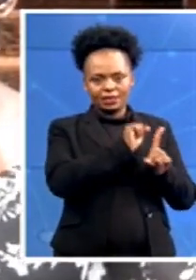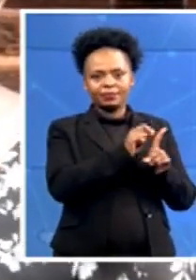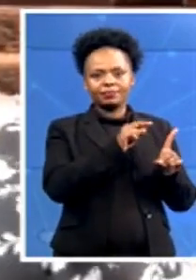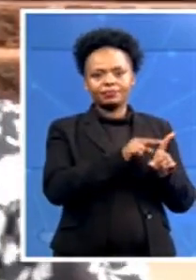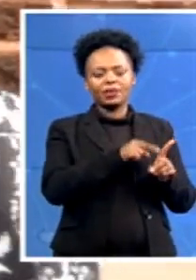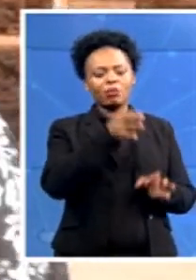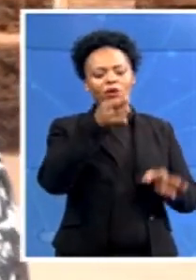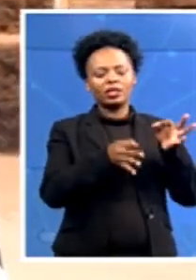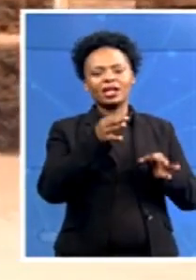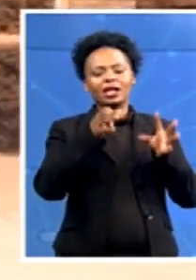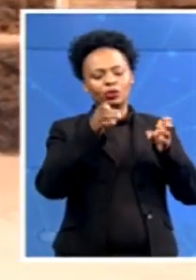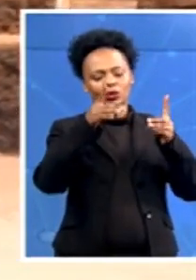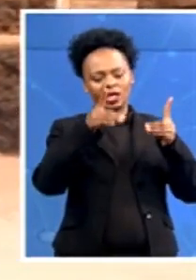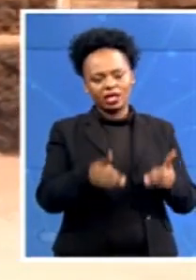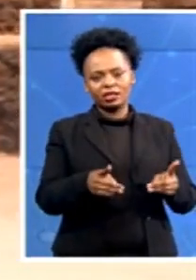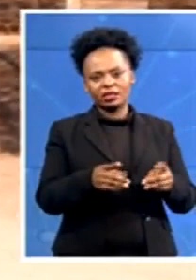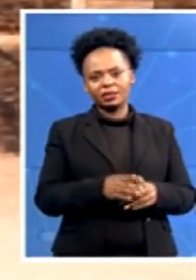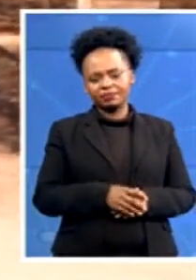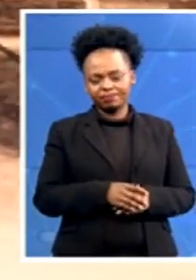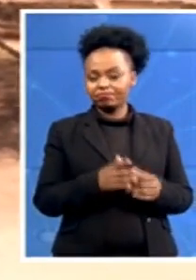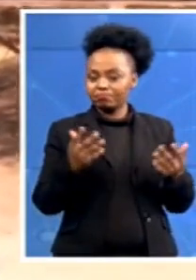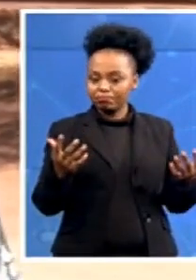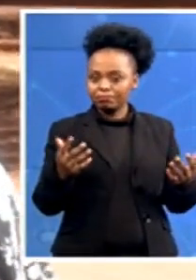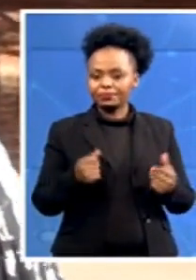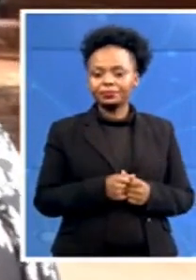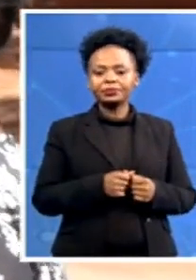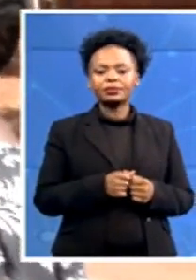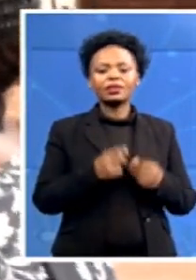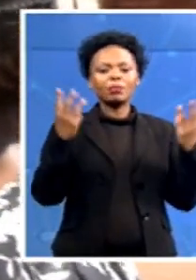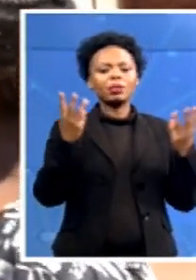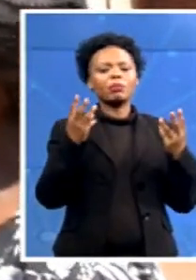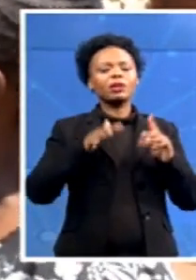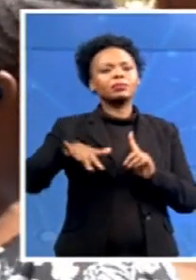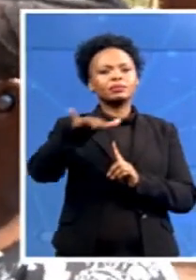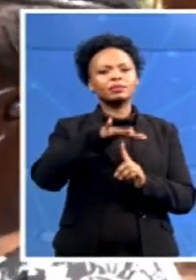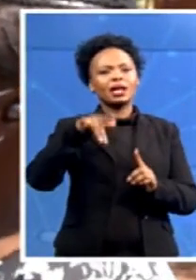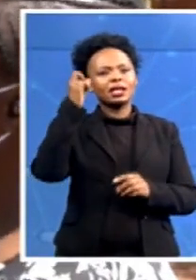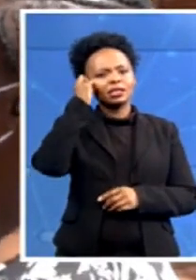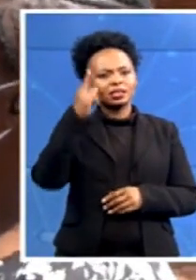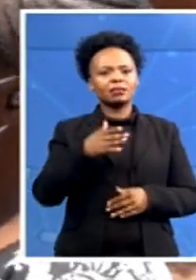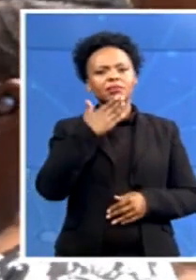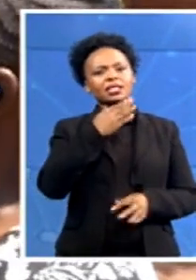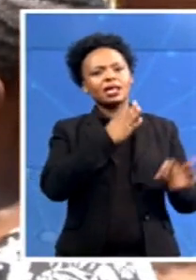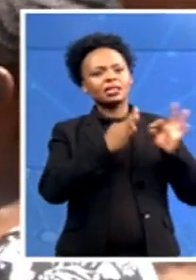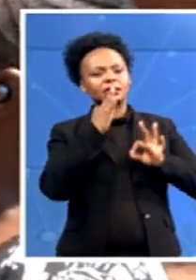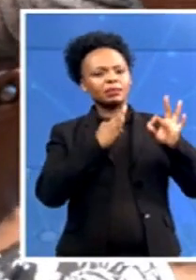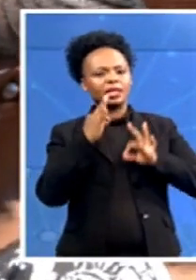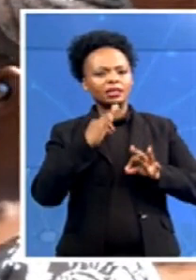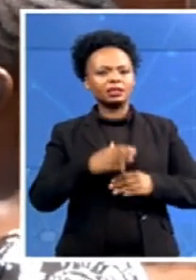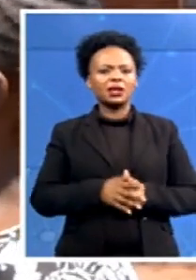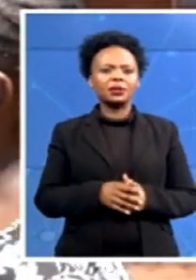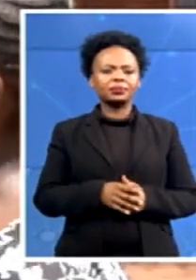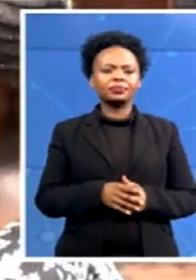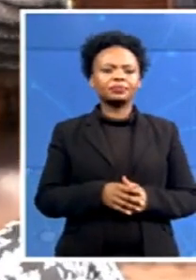to see if the people in this area understand. Say, just explain to us, do you understand what this